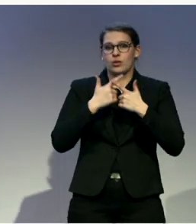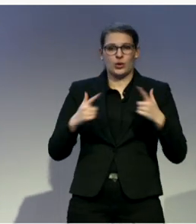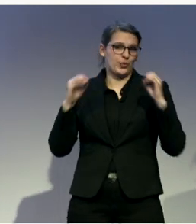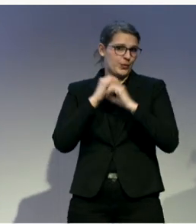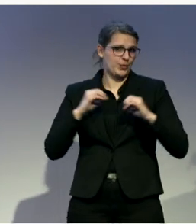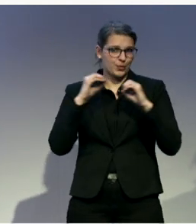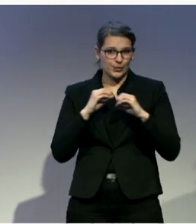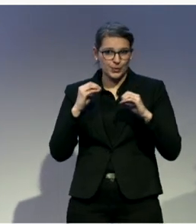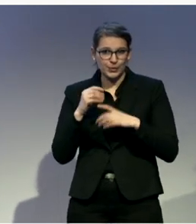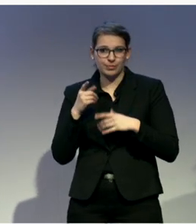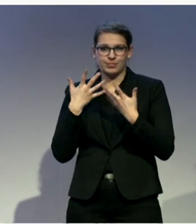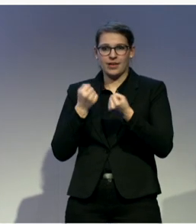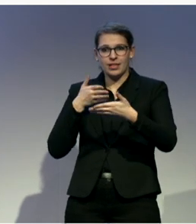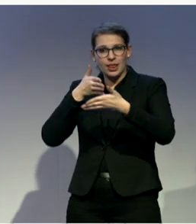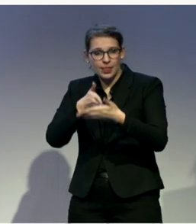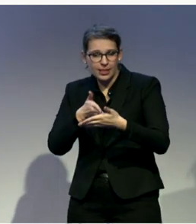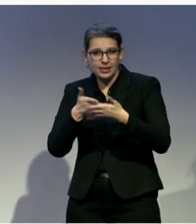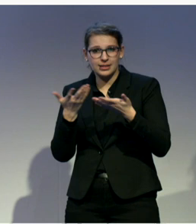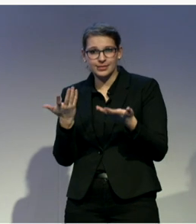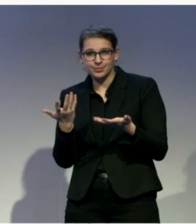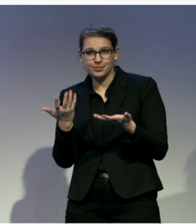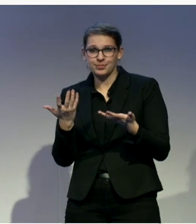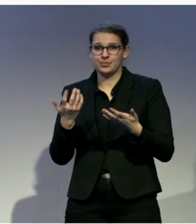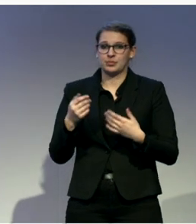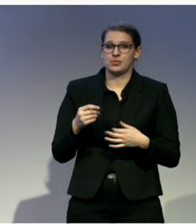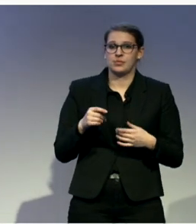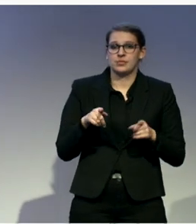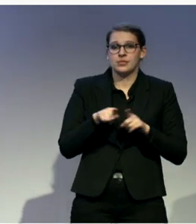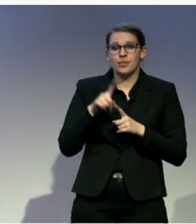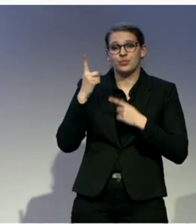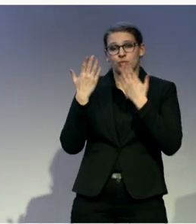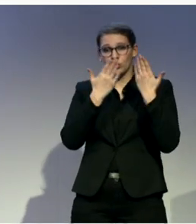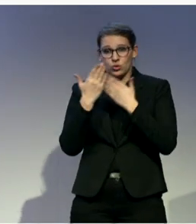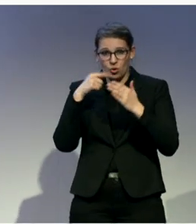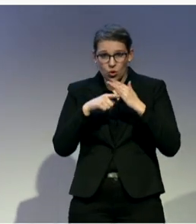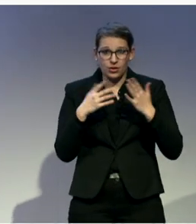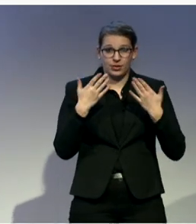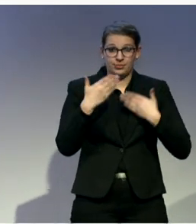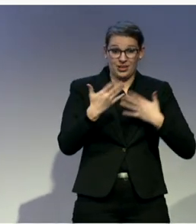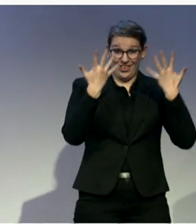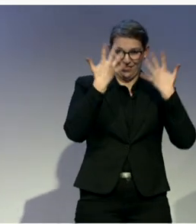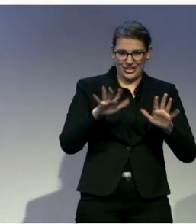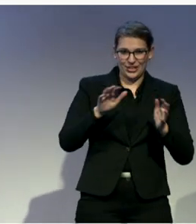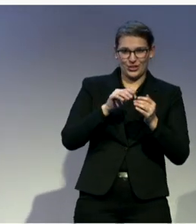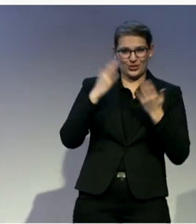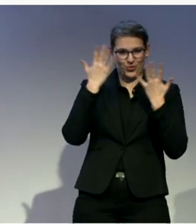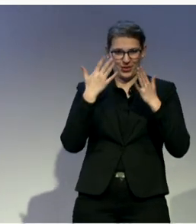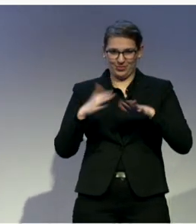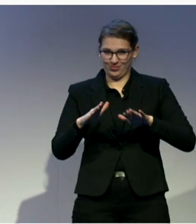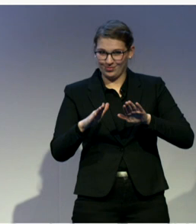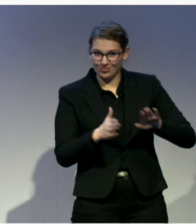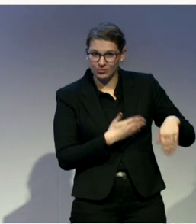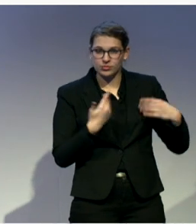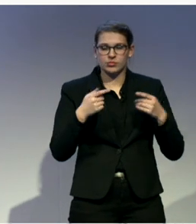school time. And this is also a problem after school time. So that's why we are working afterwards. But you